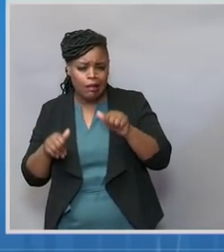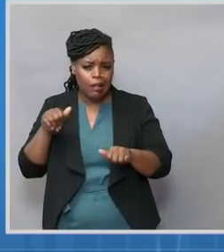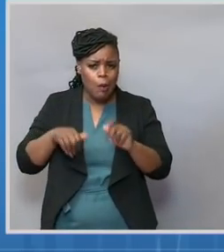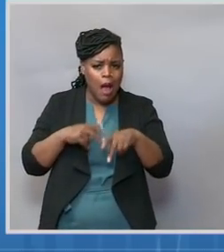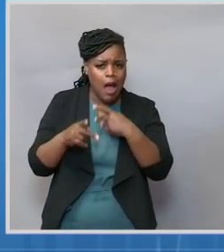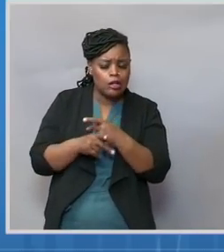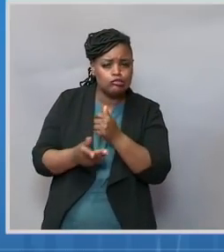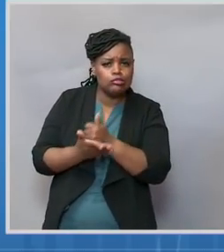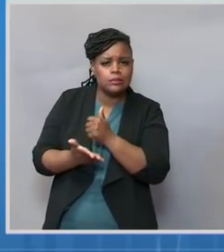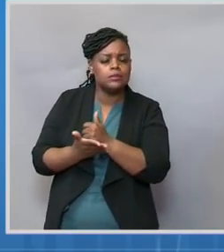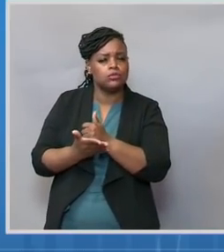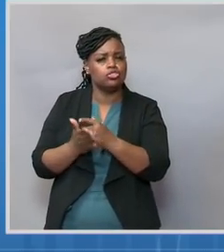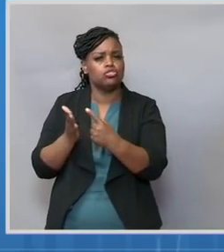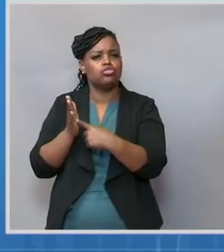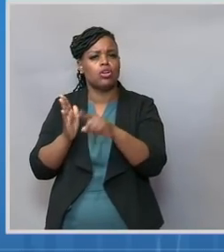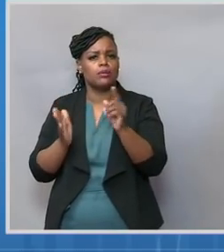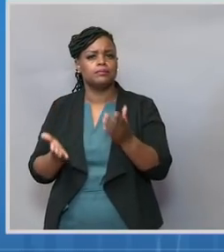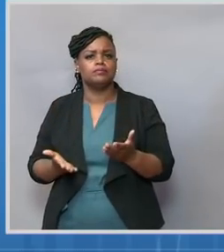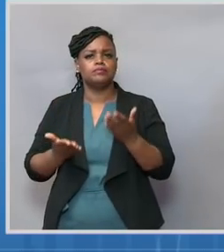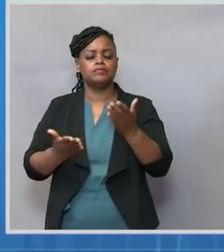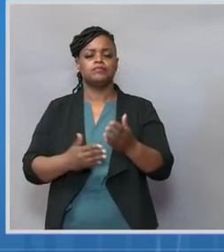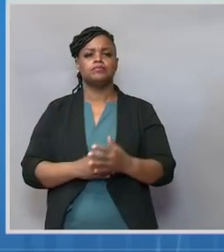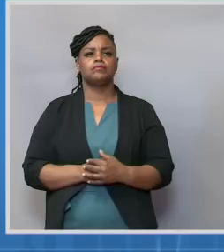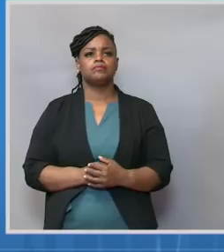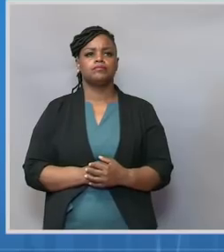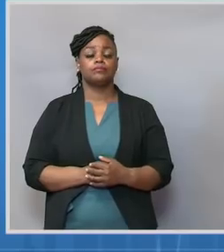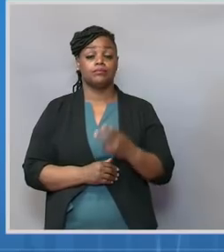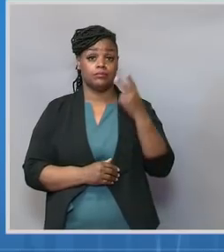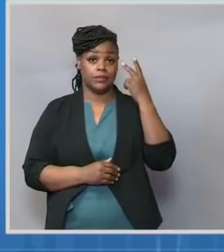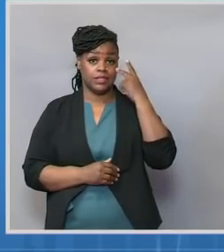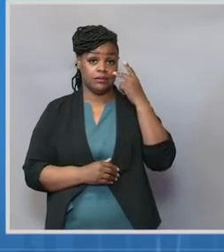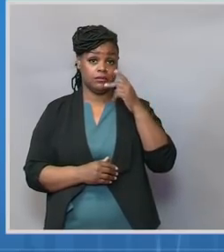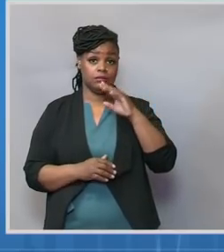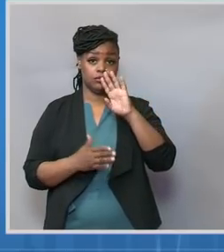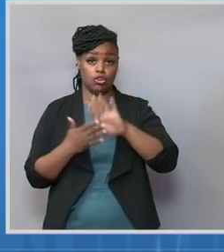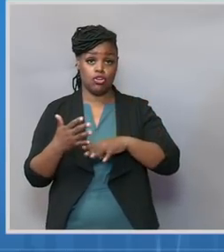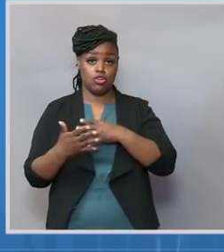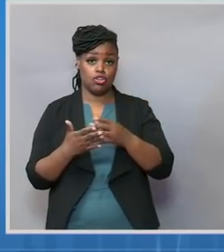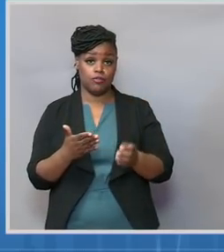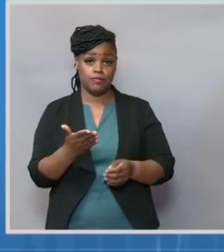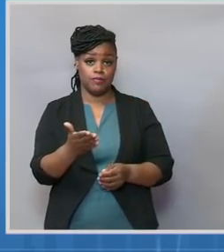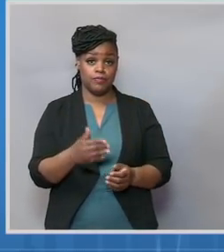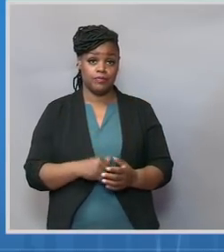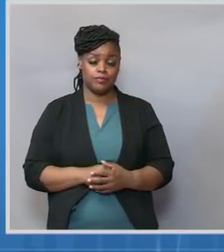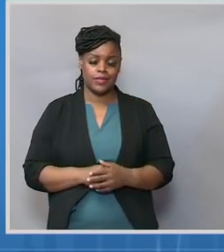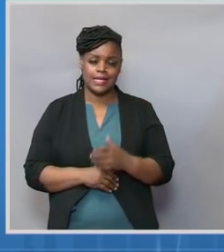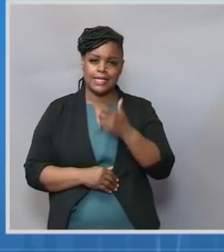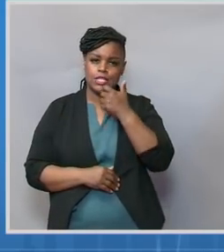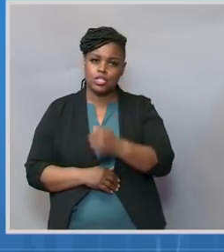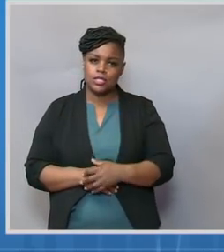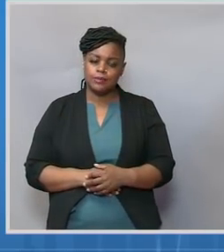This slide is interesting because what it tells us, it is now here plotting the case